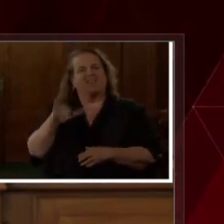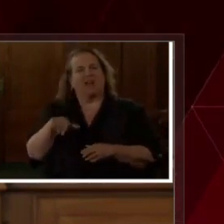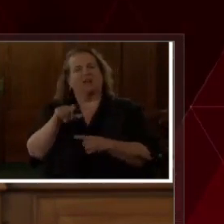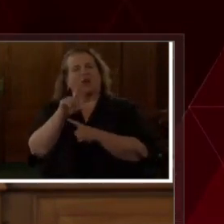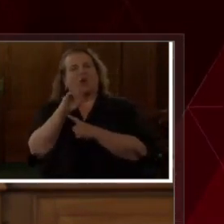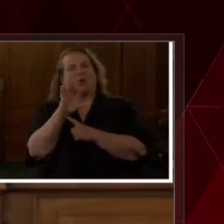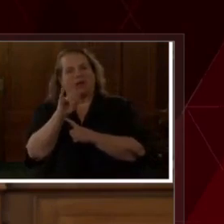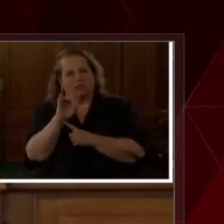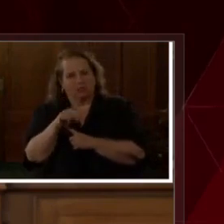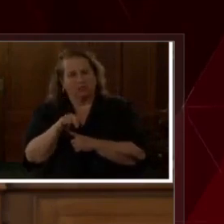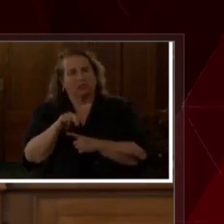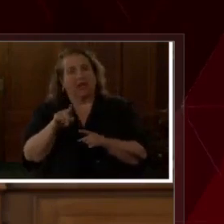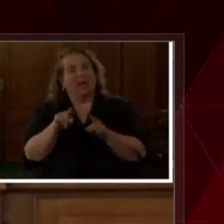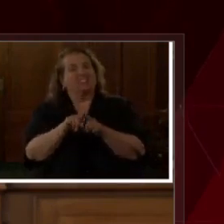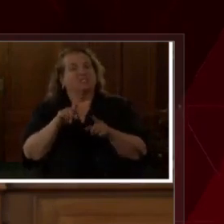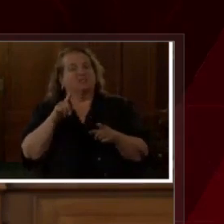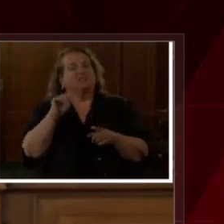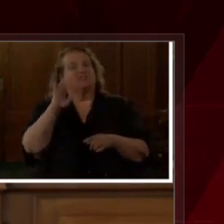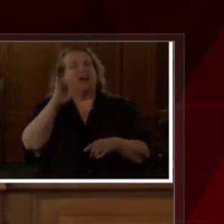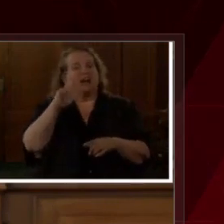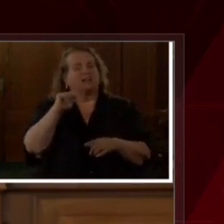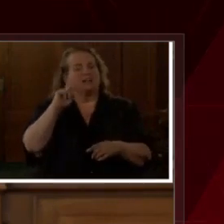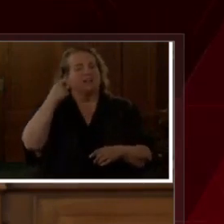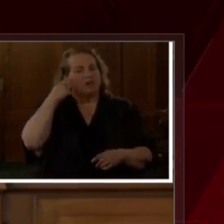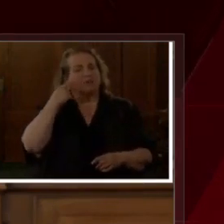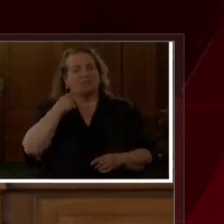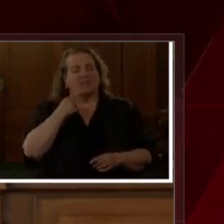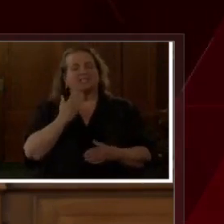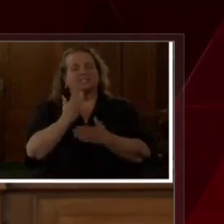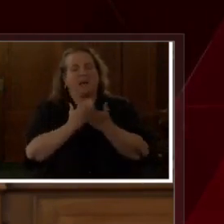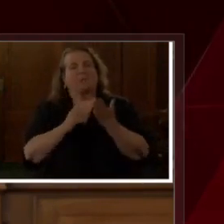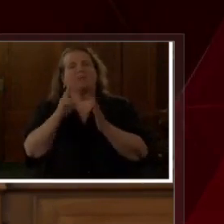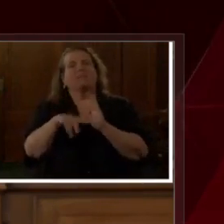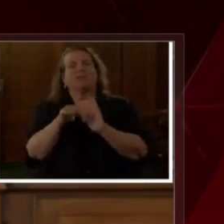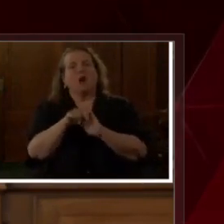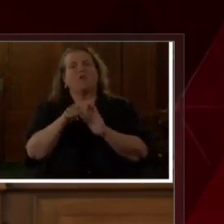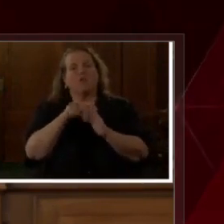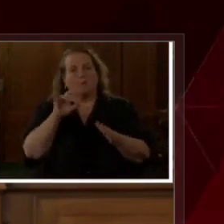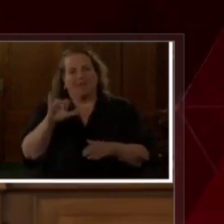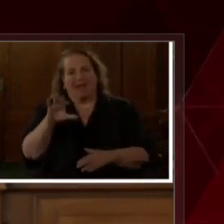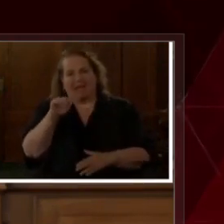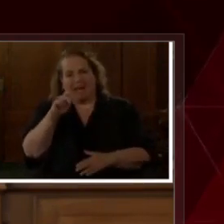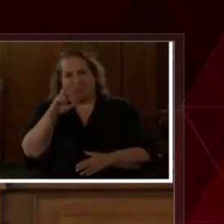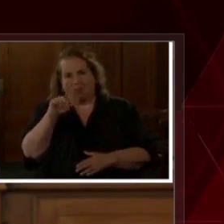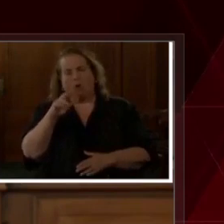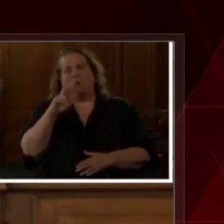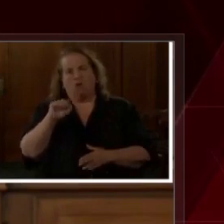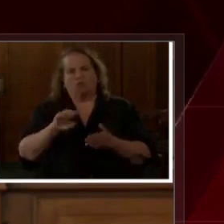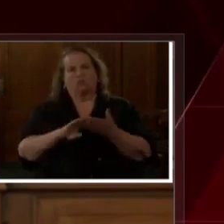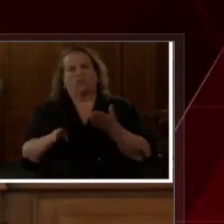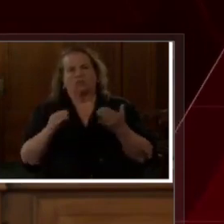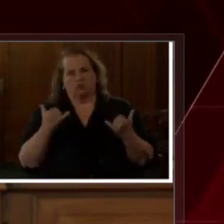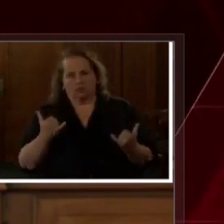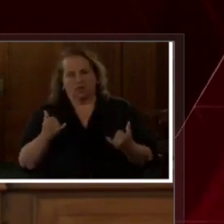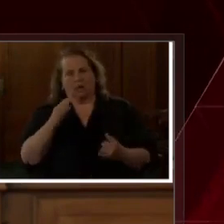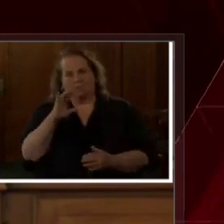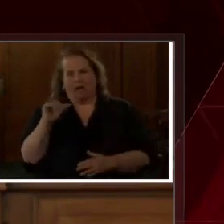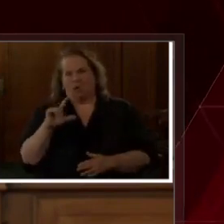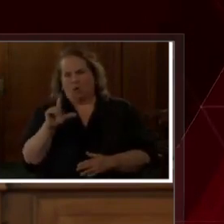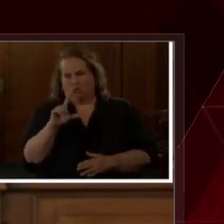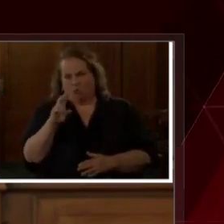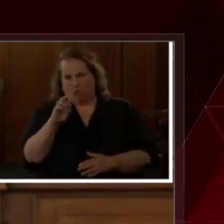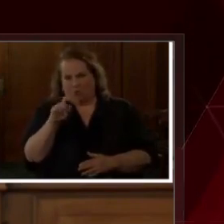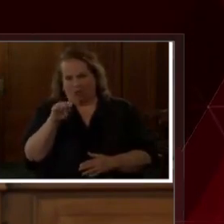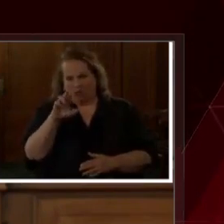alluded to, video from those cameras was released earlier today by Louisville Metro and available for